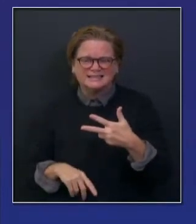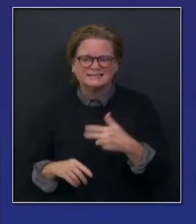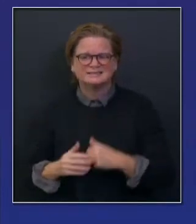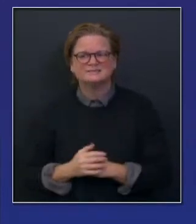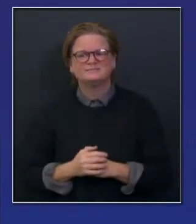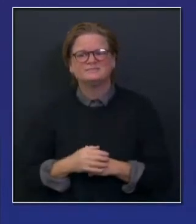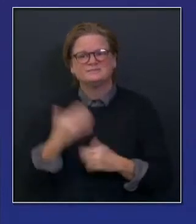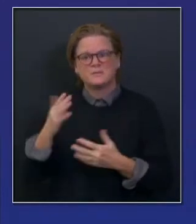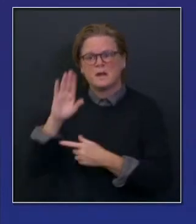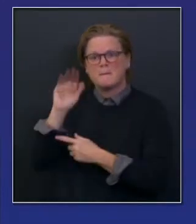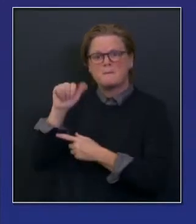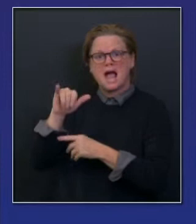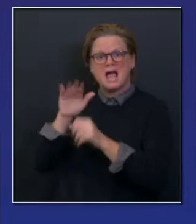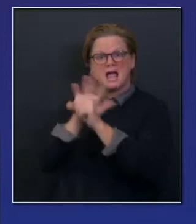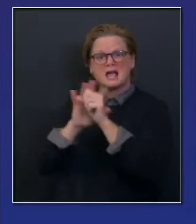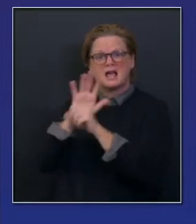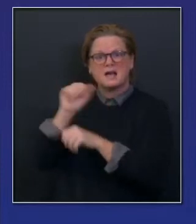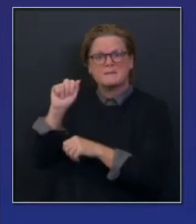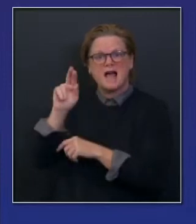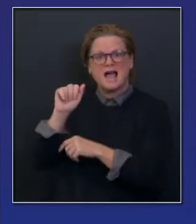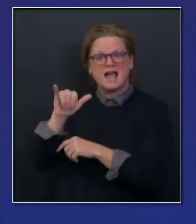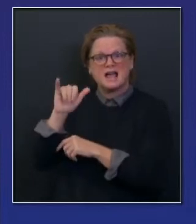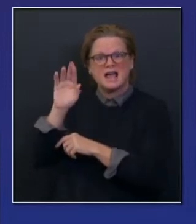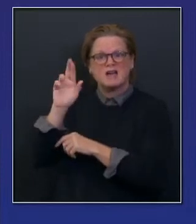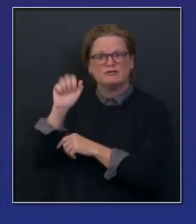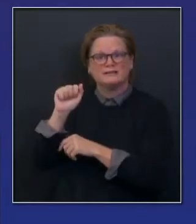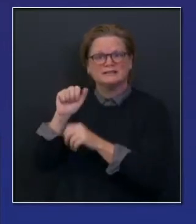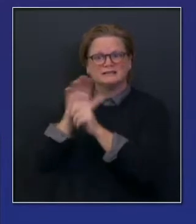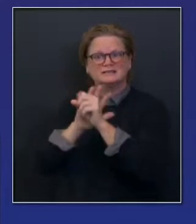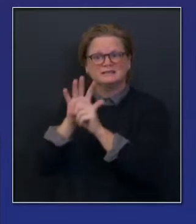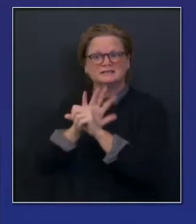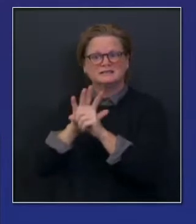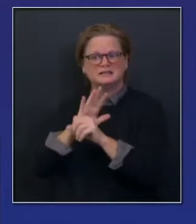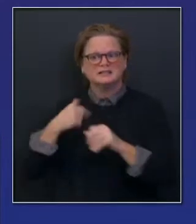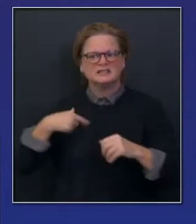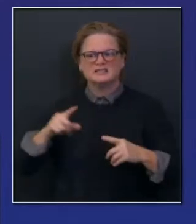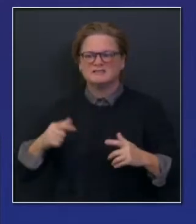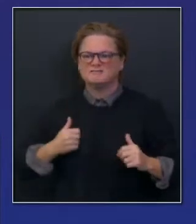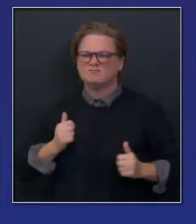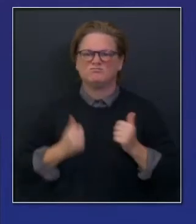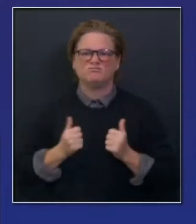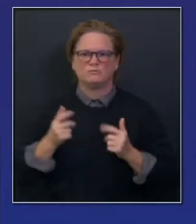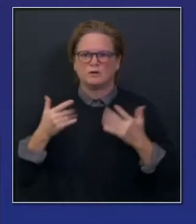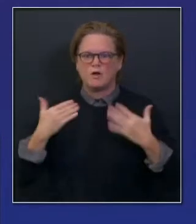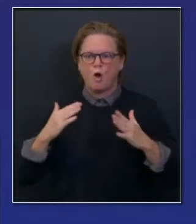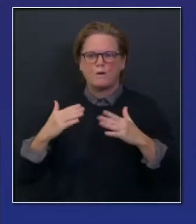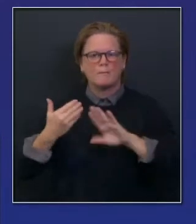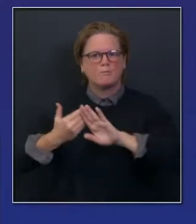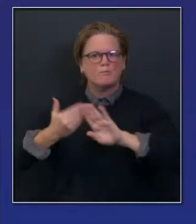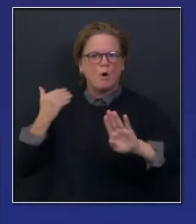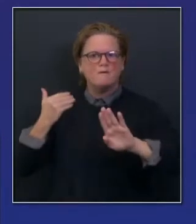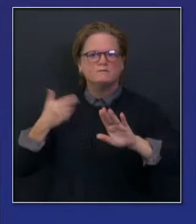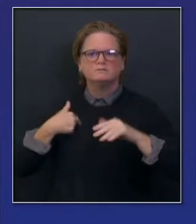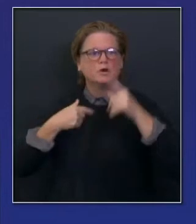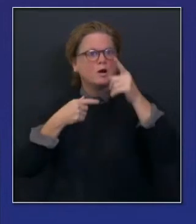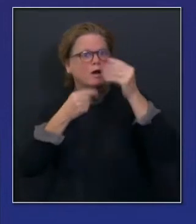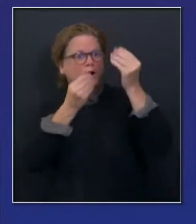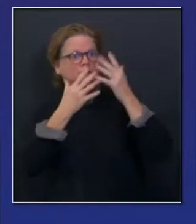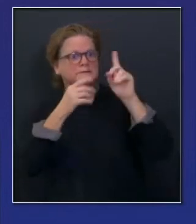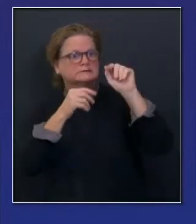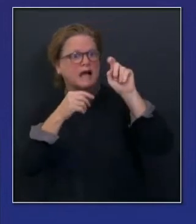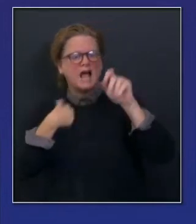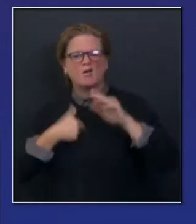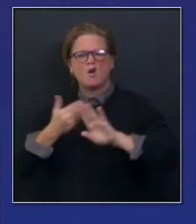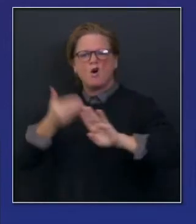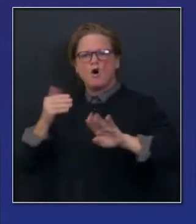So it's four out of five regions in the state currently under that regional stay-at-home order. I'll remind you again, see here, the San